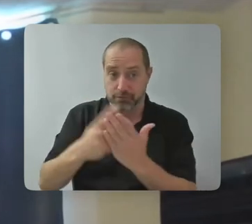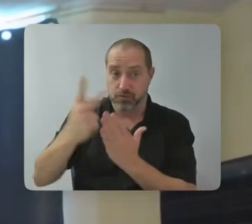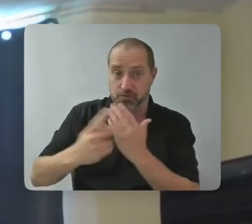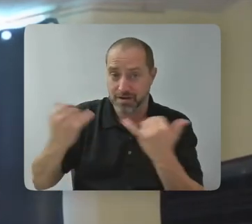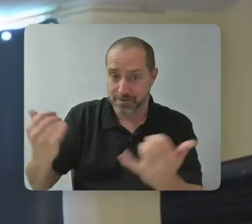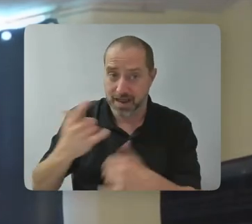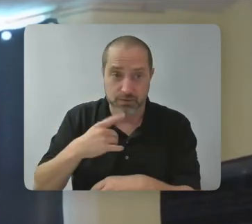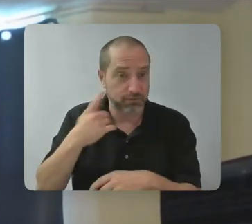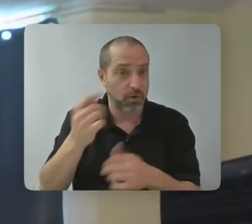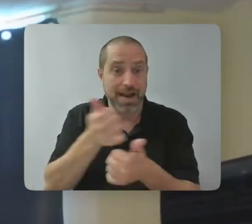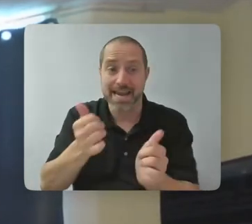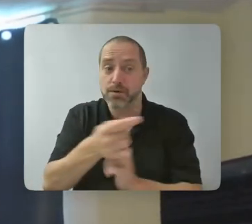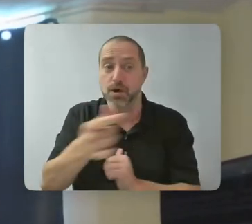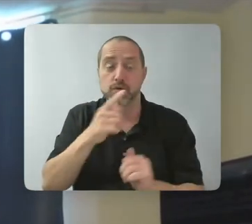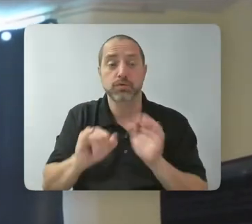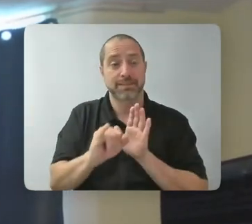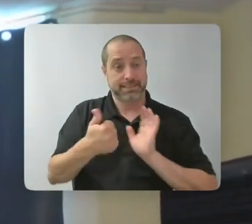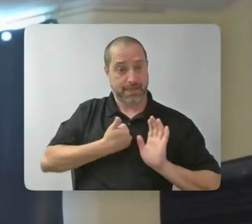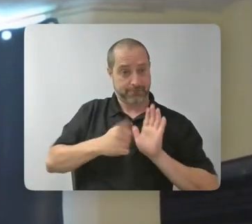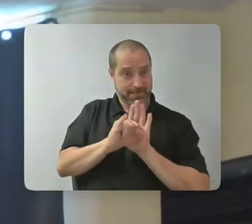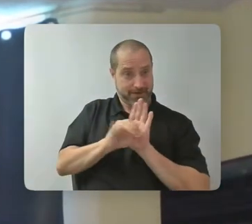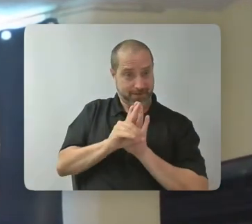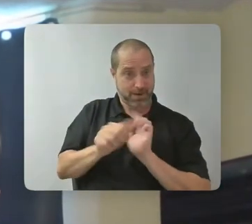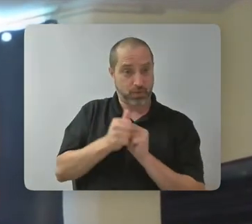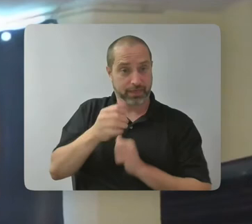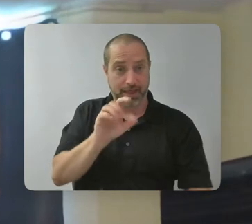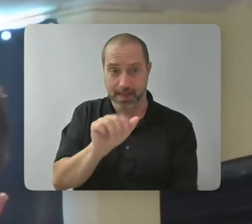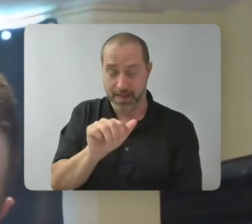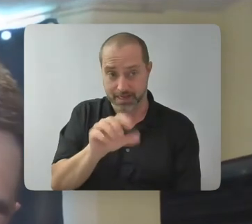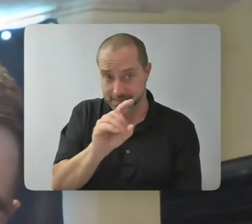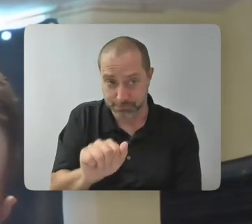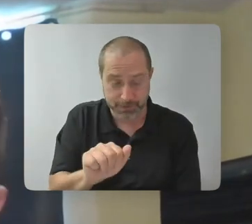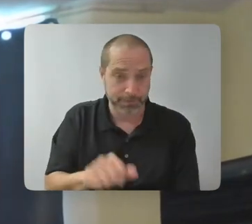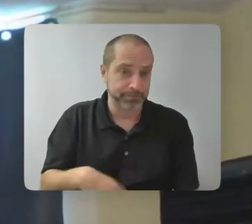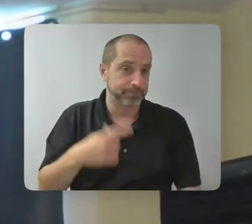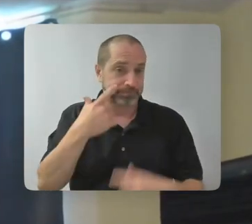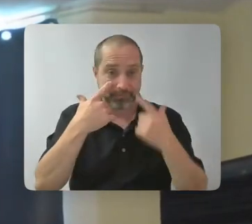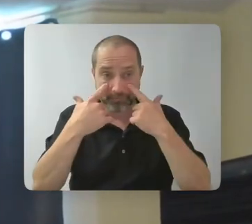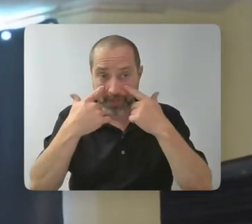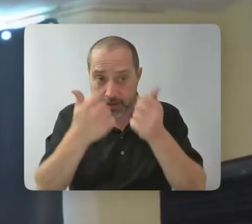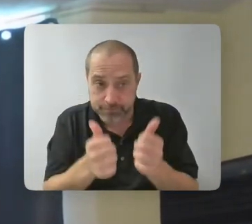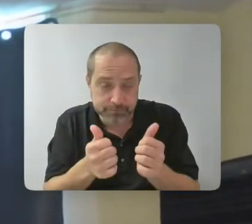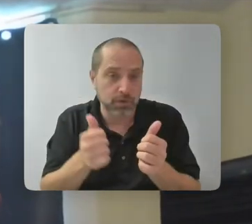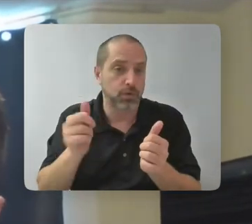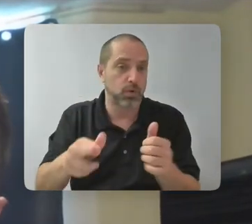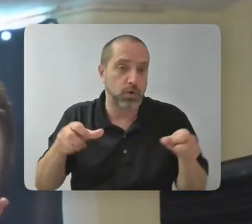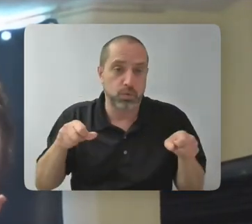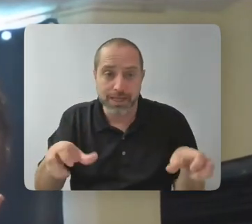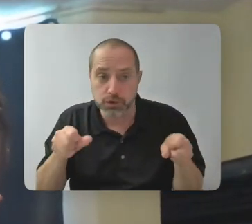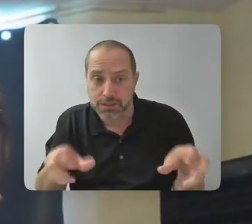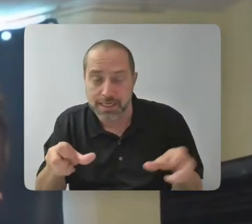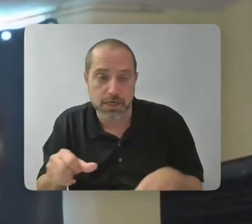that identifies themselves with a disability, whether you're hard of seeing, whether you're in a wheelchair, mobility